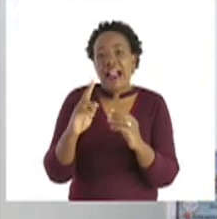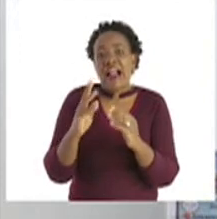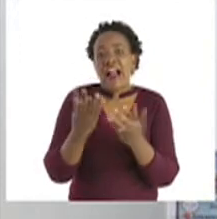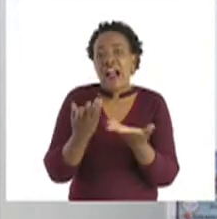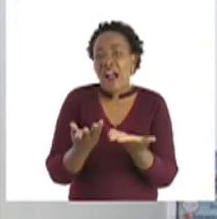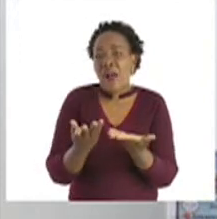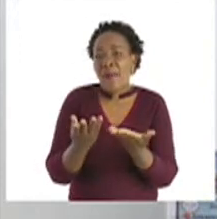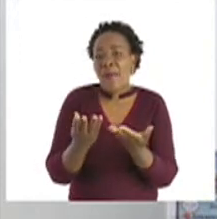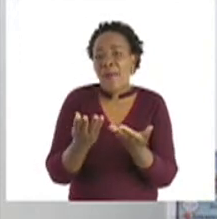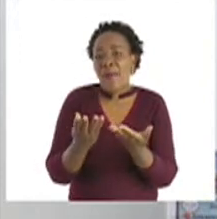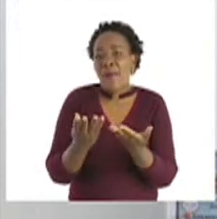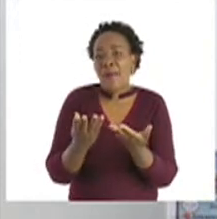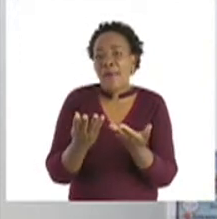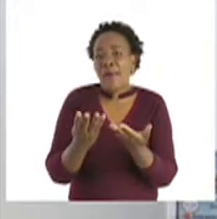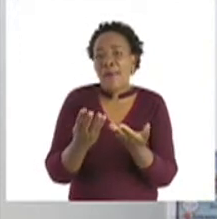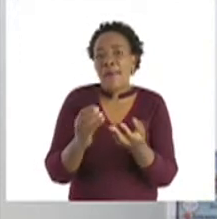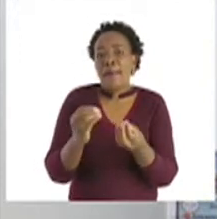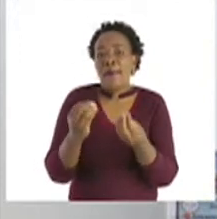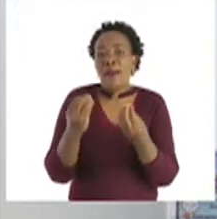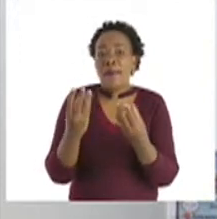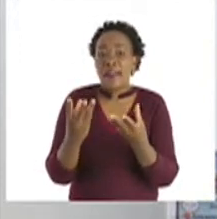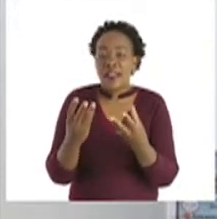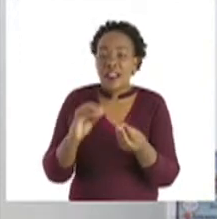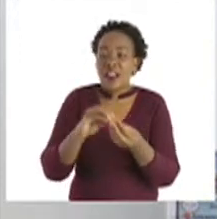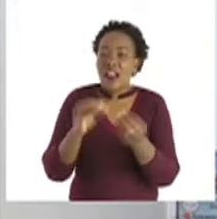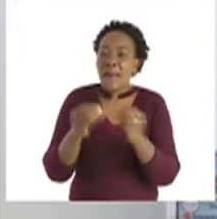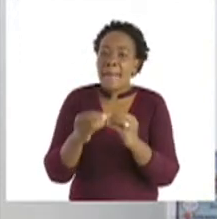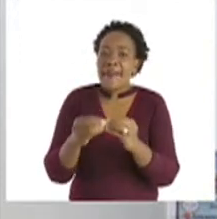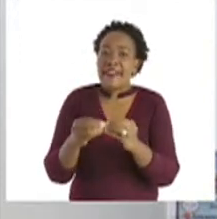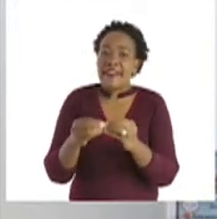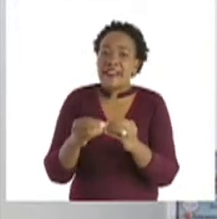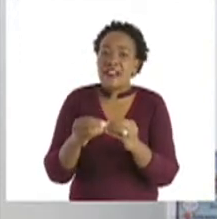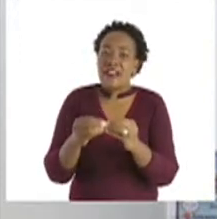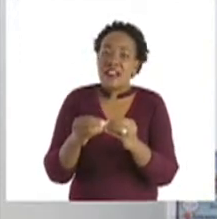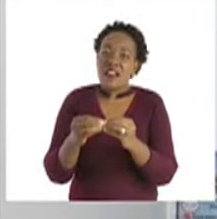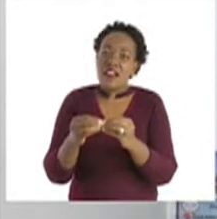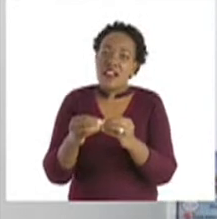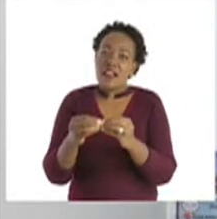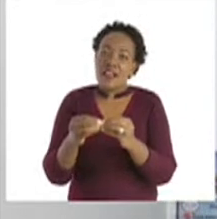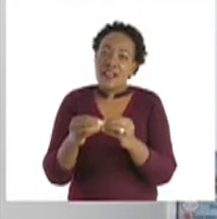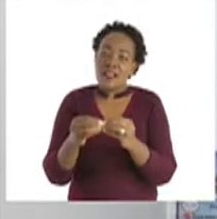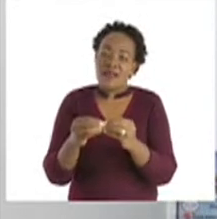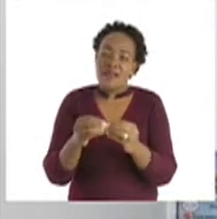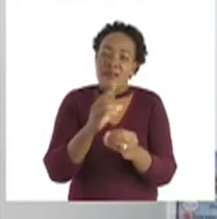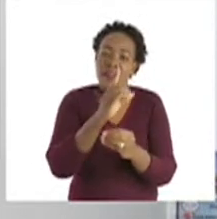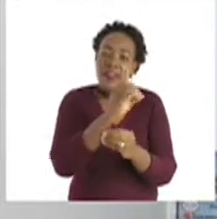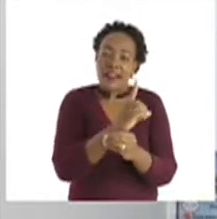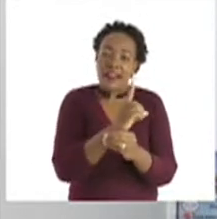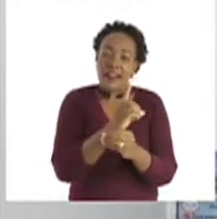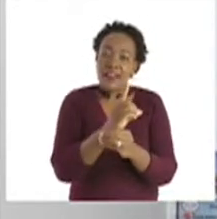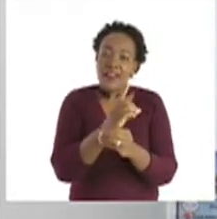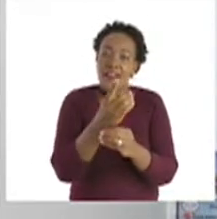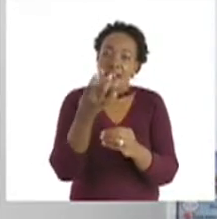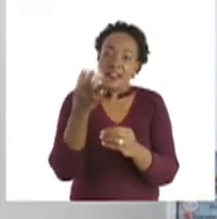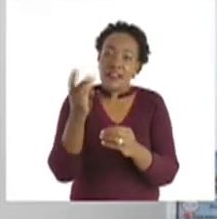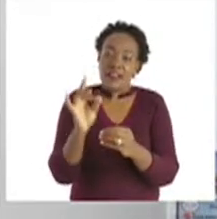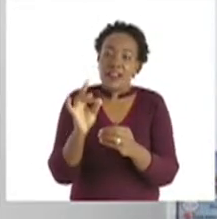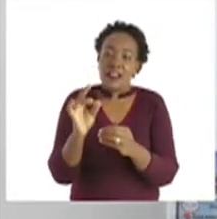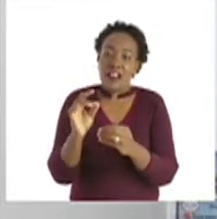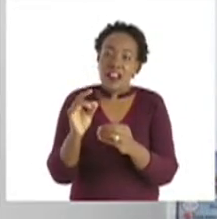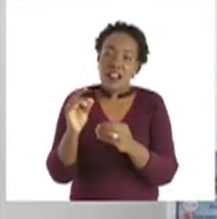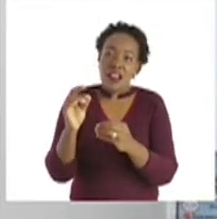numbers they added from 18 to 15 going backwards.